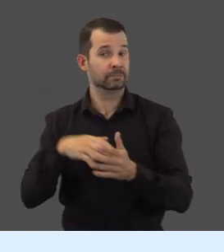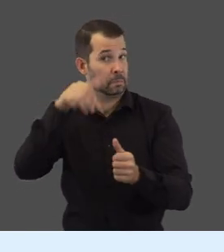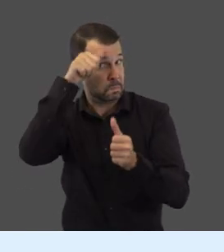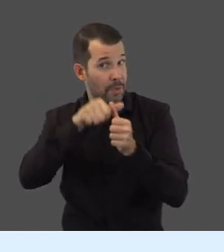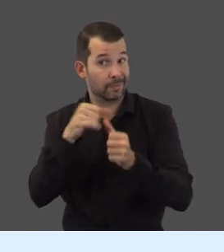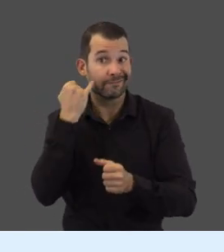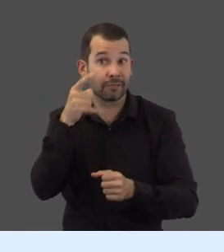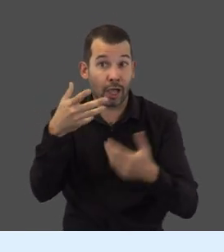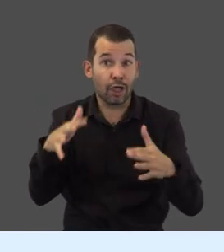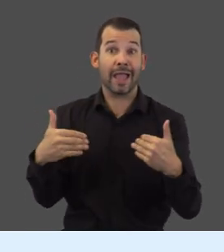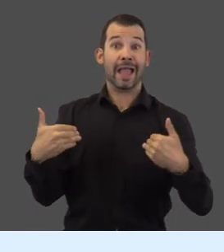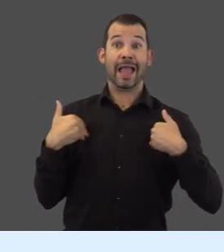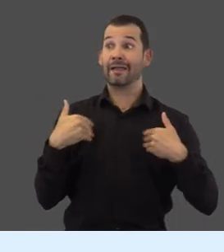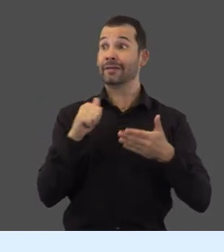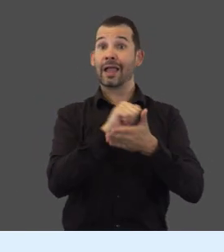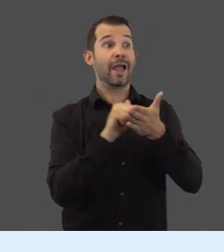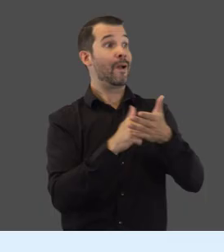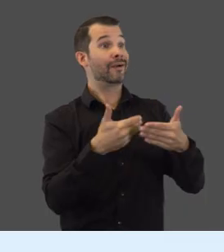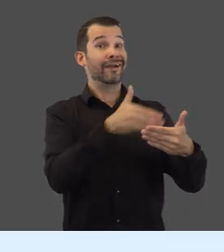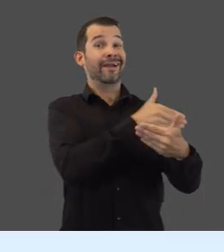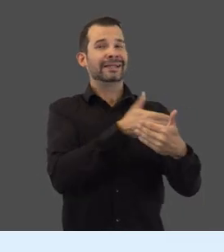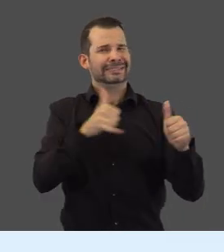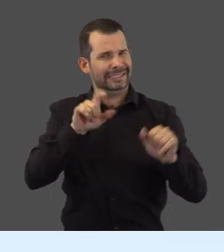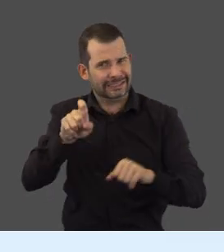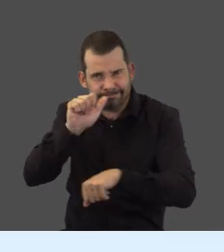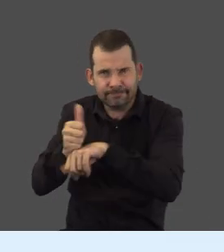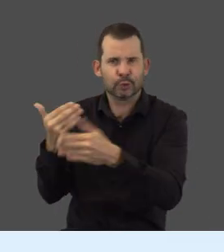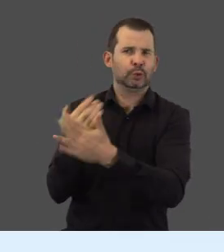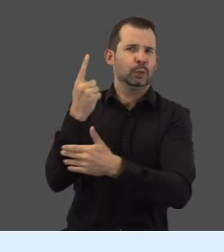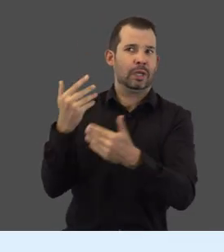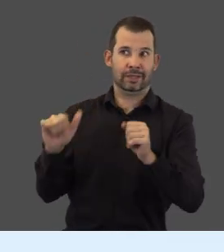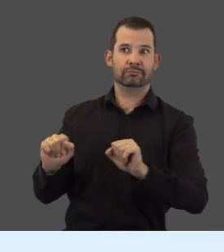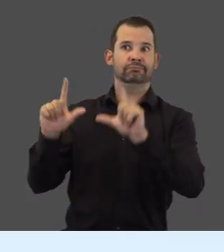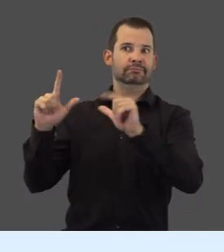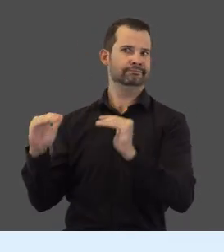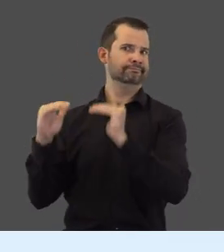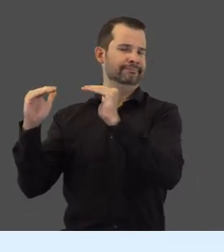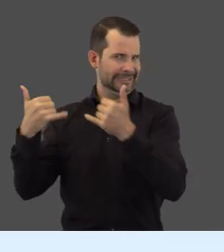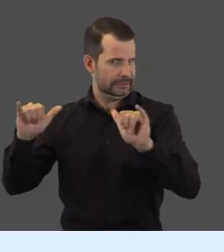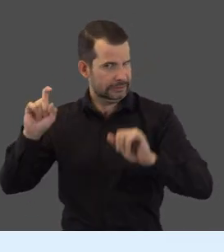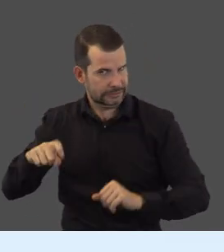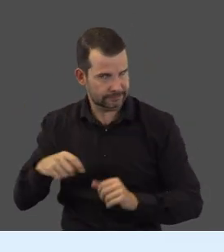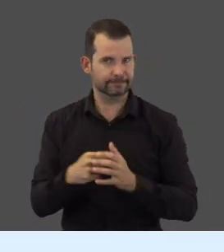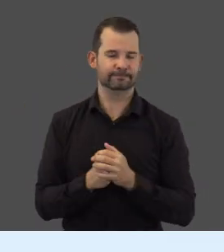Remember, if you have an existing account, you will need to sign up for a new one in the updated portal.